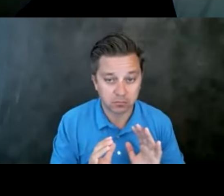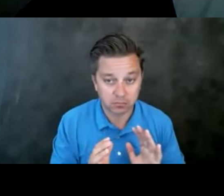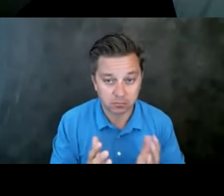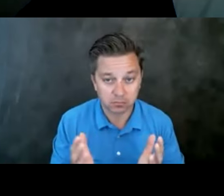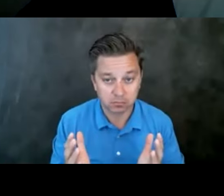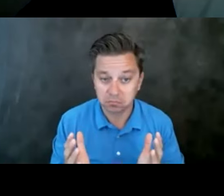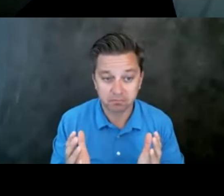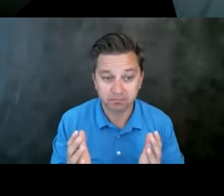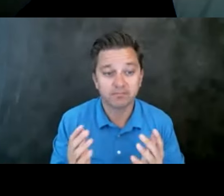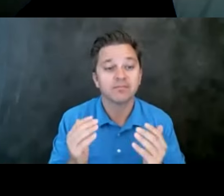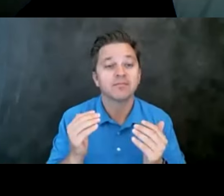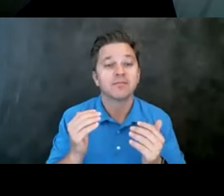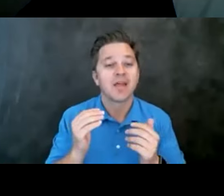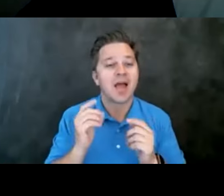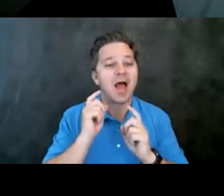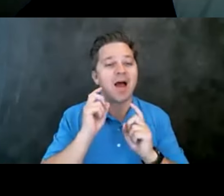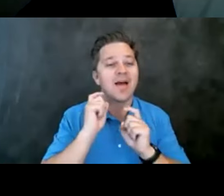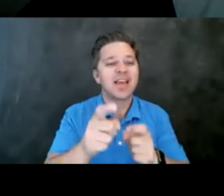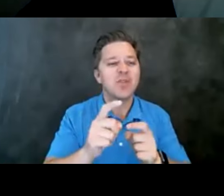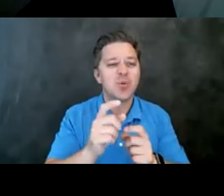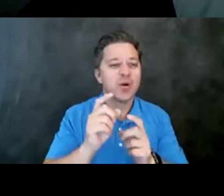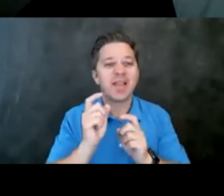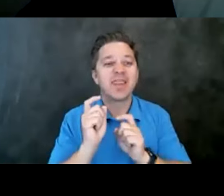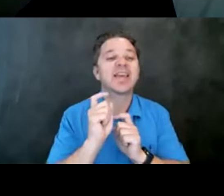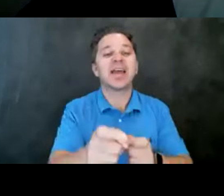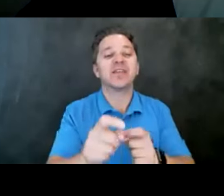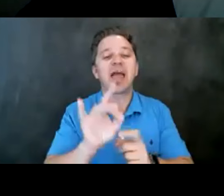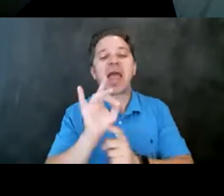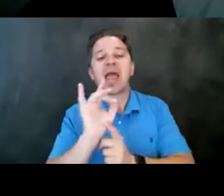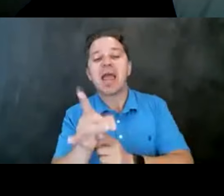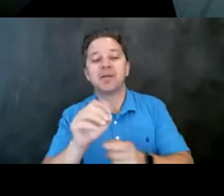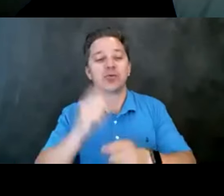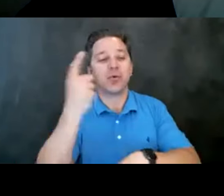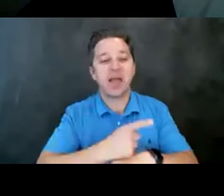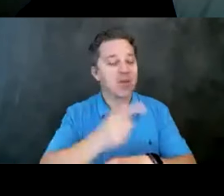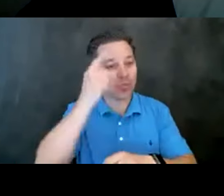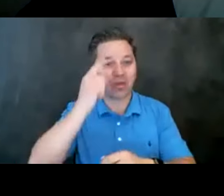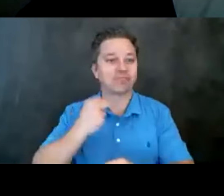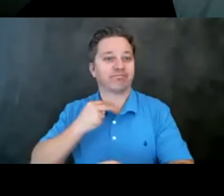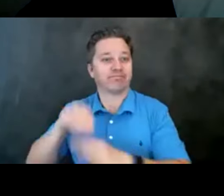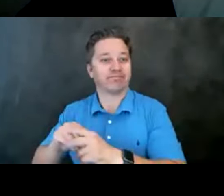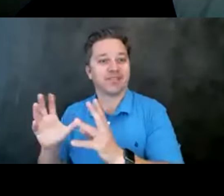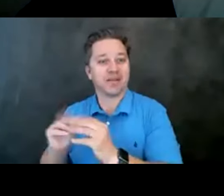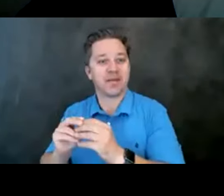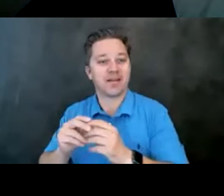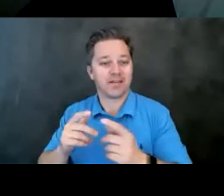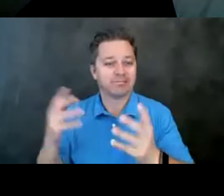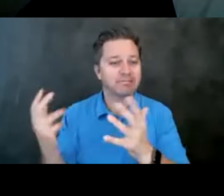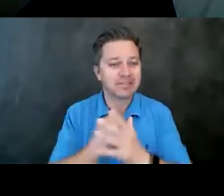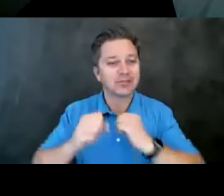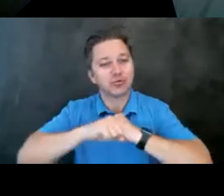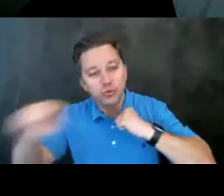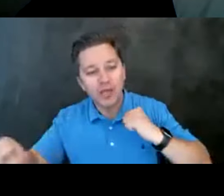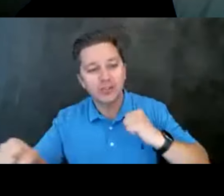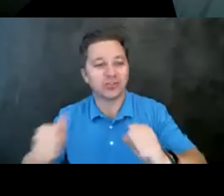Then I am going to give you the gift of eight minutes in your day that you thought you were going to be in a meeting. Go get a stretch, take some self-care,